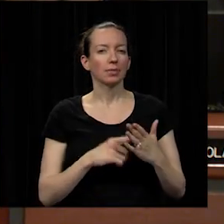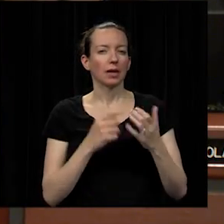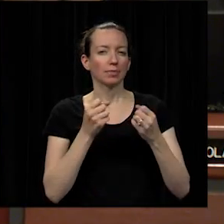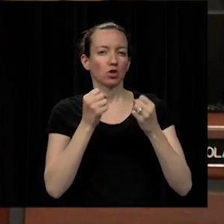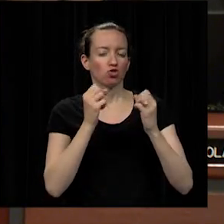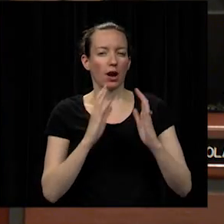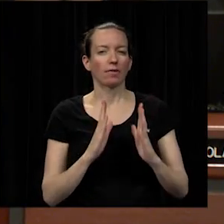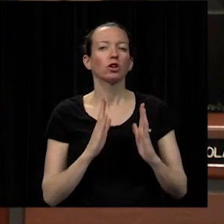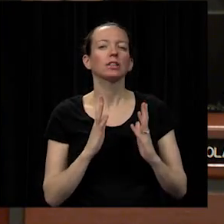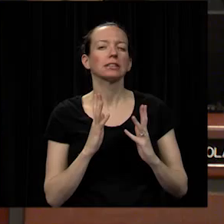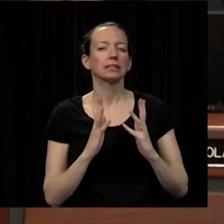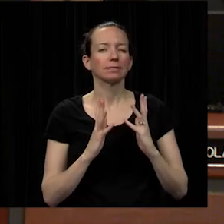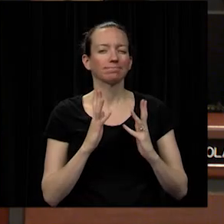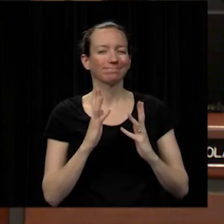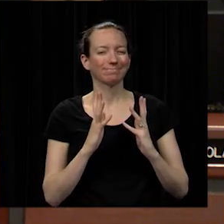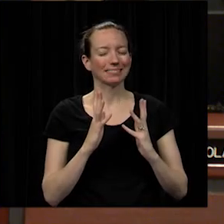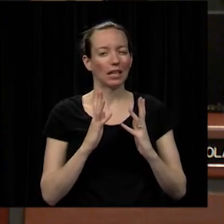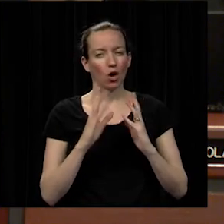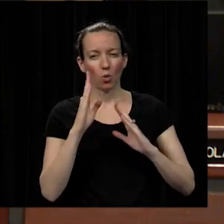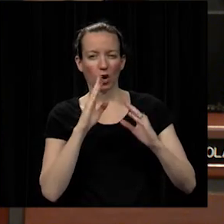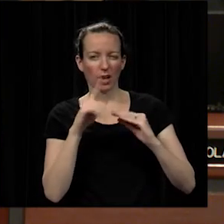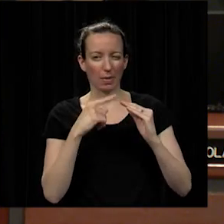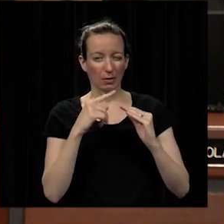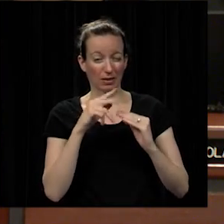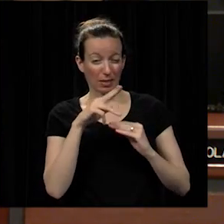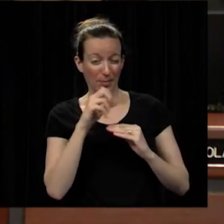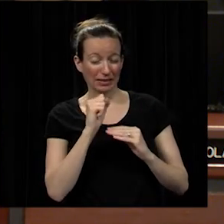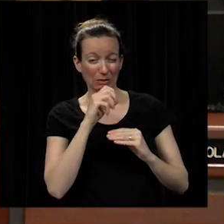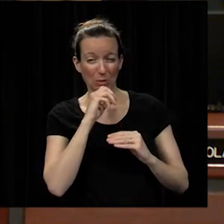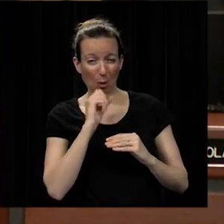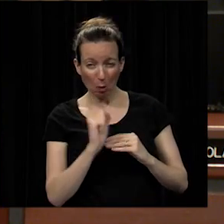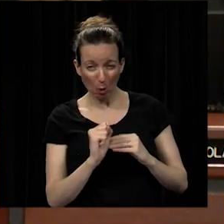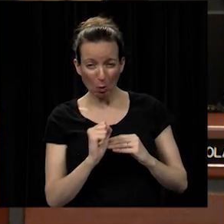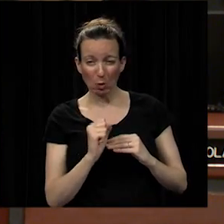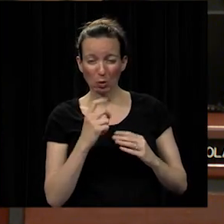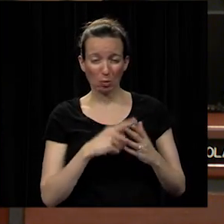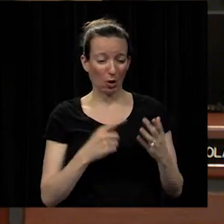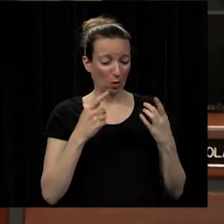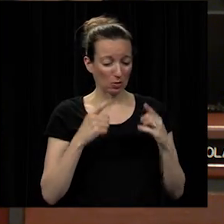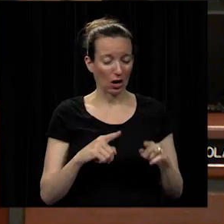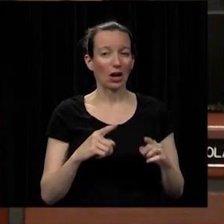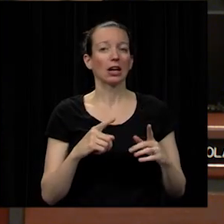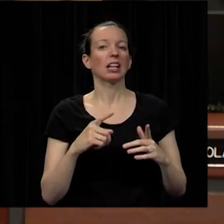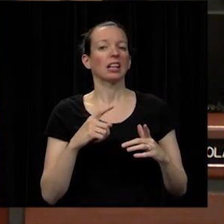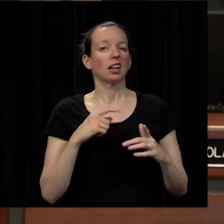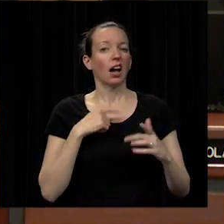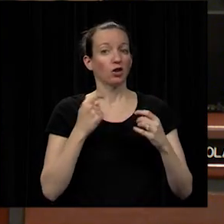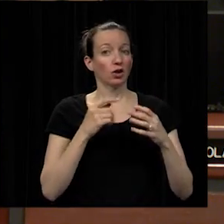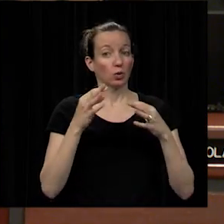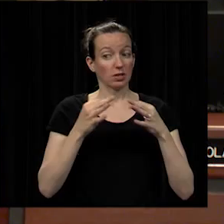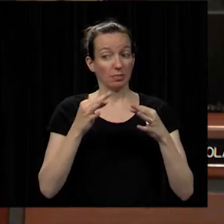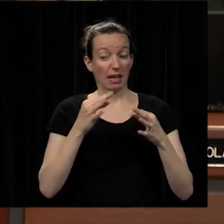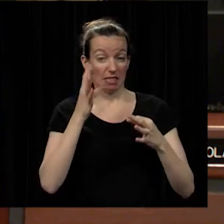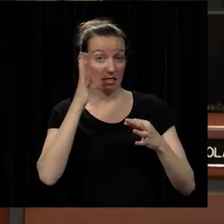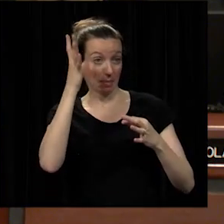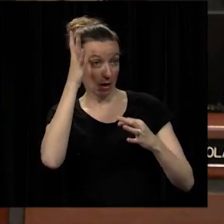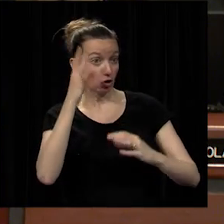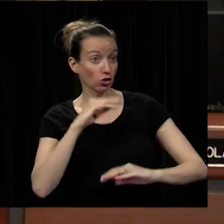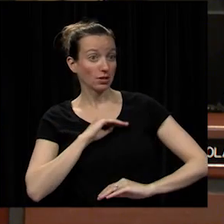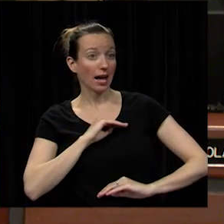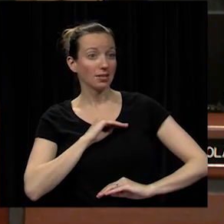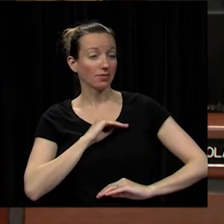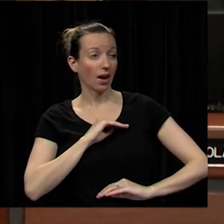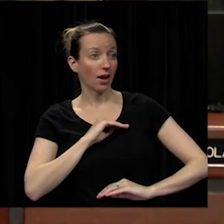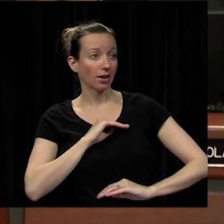disconcered about the age of the buses and some of the other things that go on and i always tried to explain to them that you know the parents are satisfied with it and